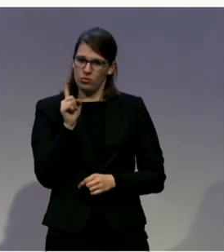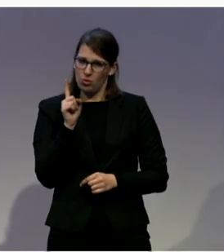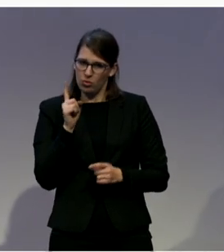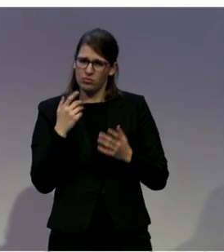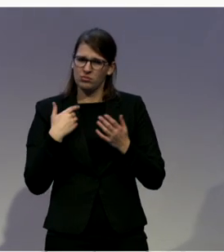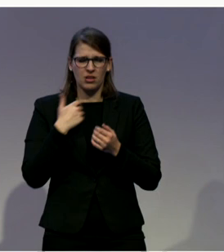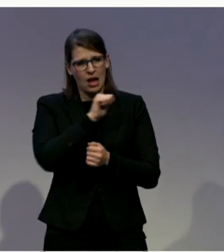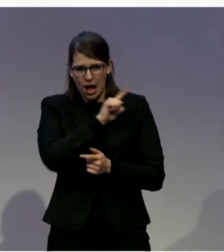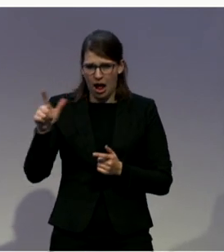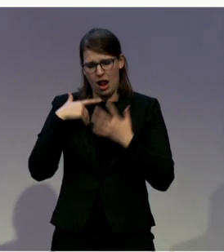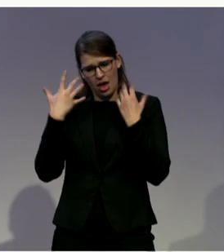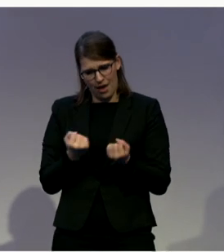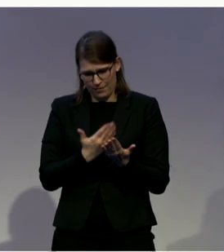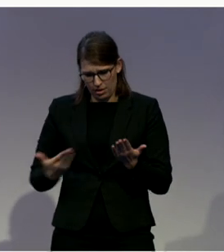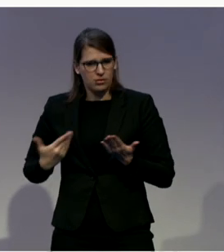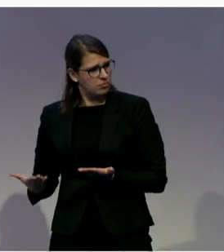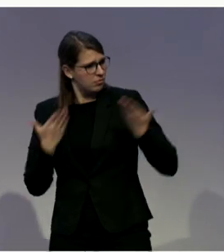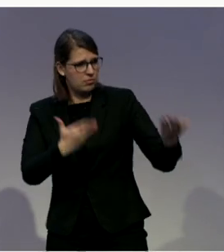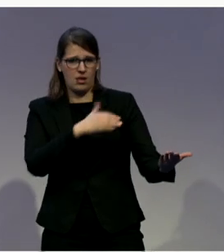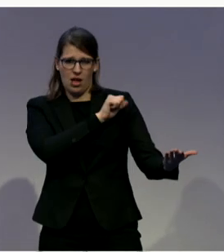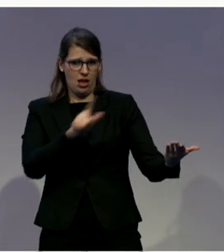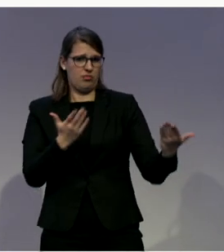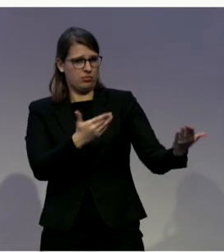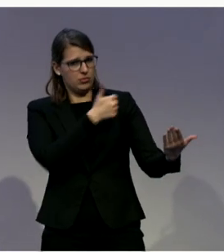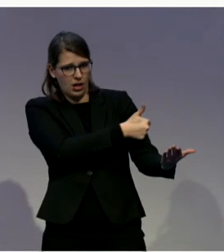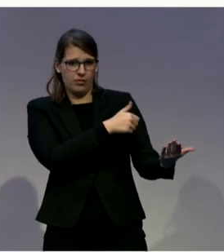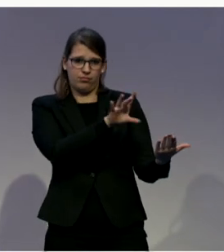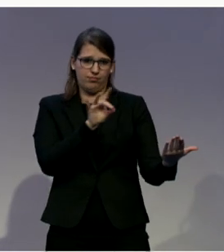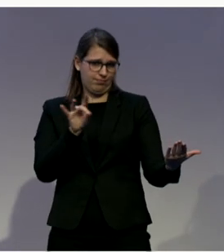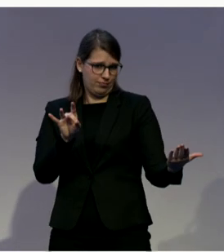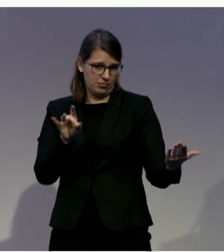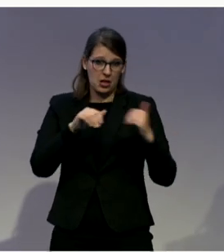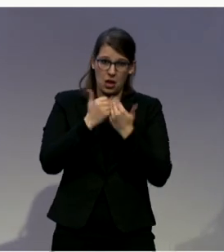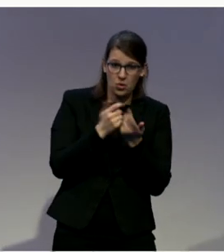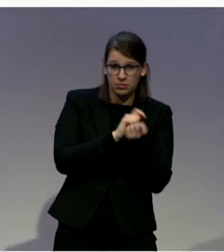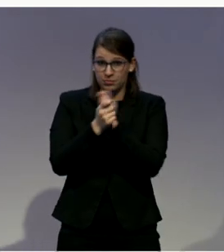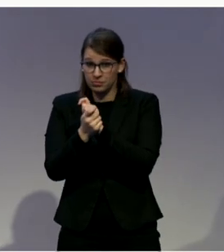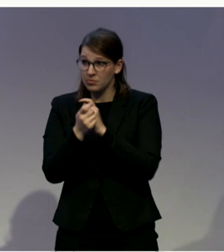I hope. I hope. Does this answer your question or not? Okay.